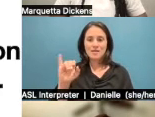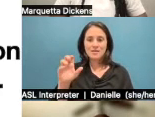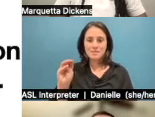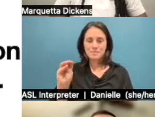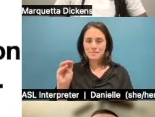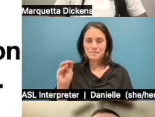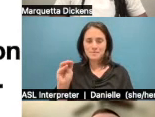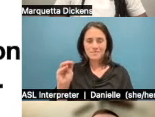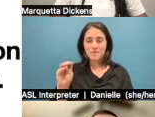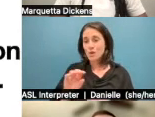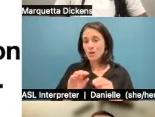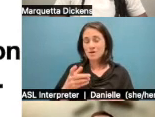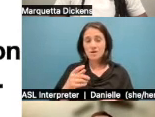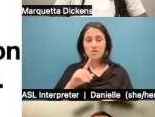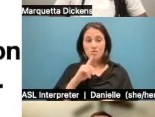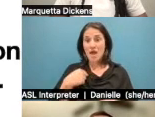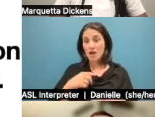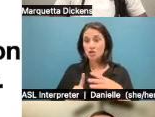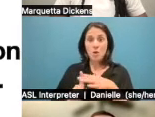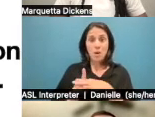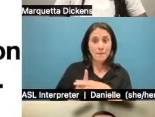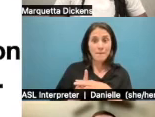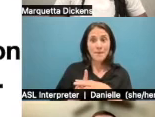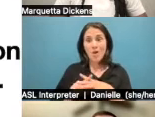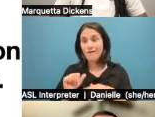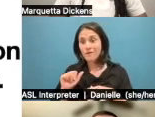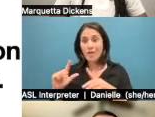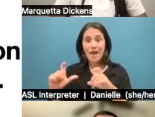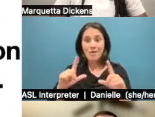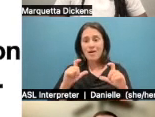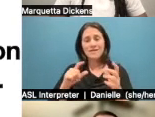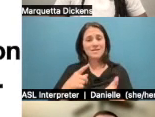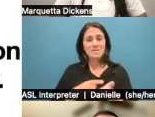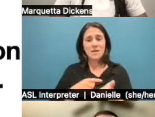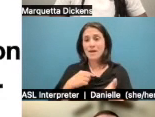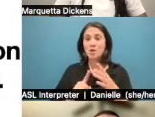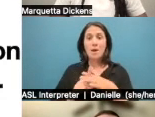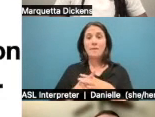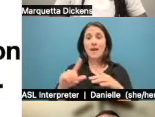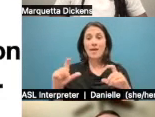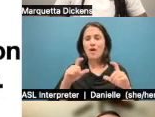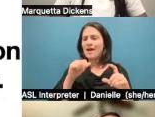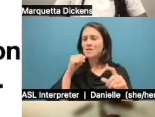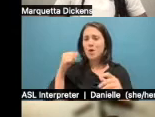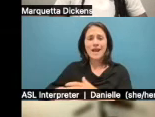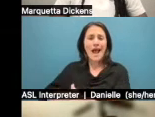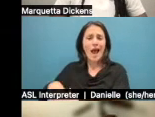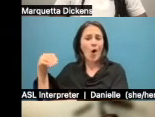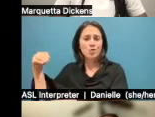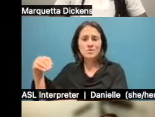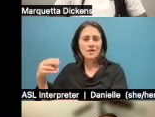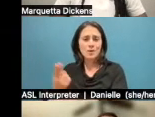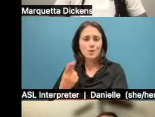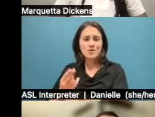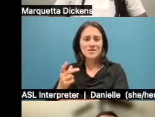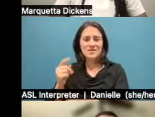often I'll show up with a camera, but I don't even take it out of the bag because I just want to sit and talk to people and like understand where people are coming from. Um, next slide.